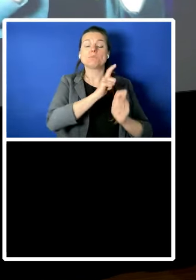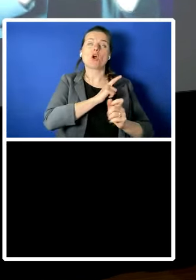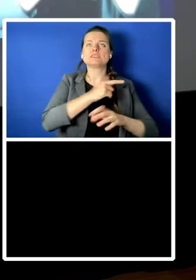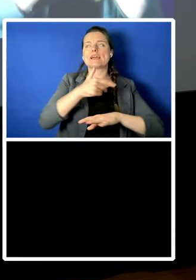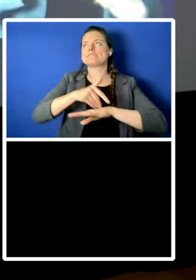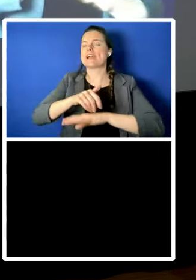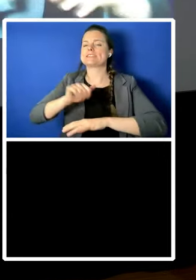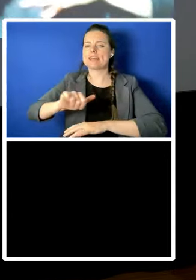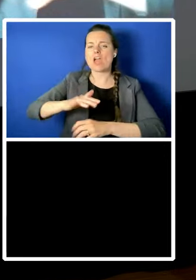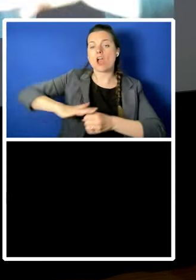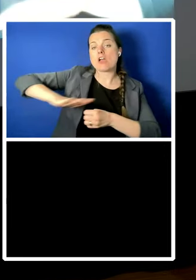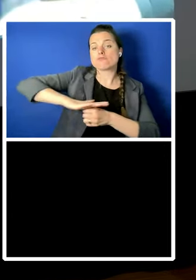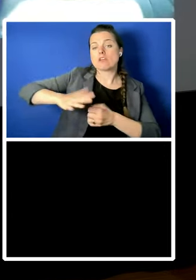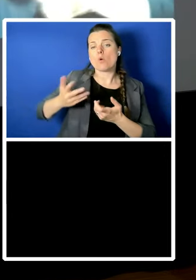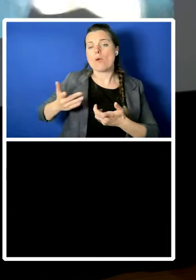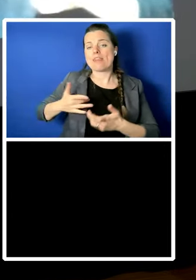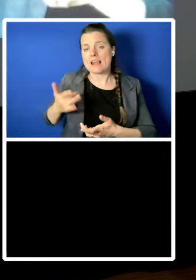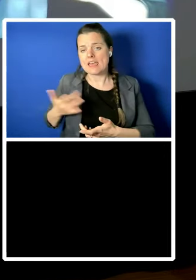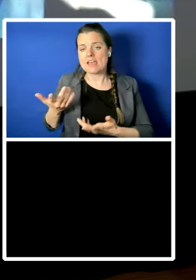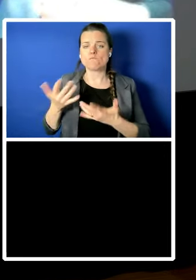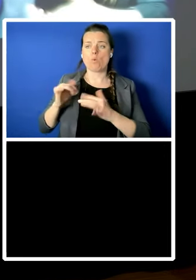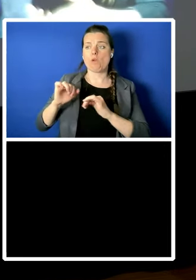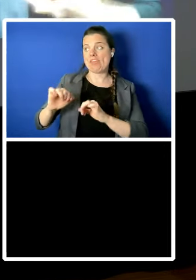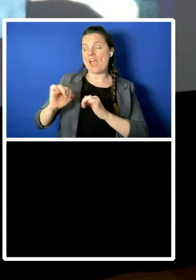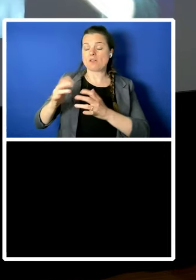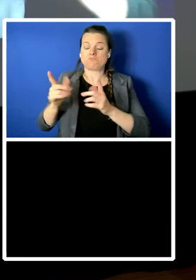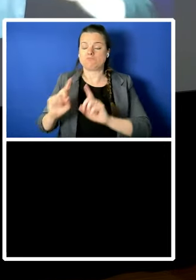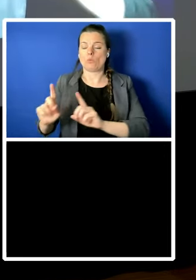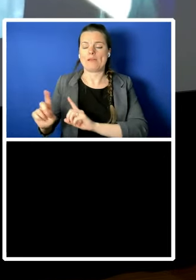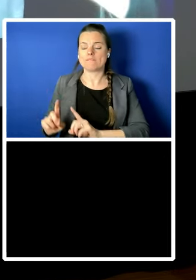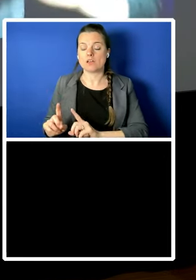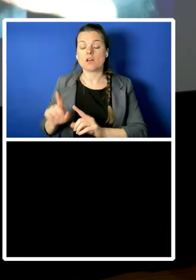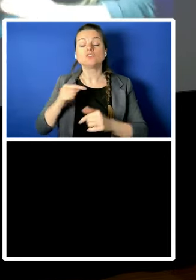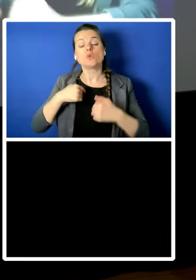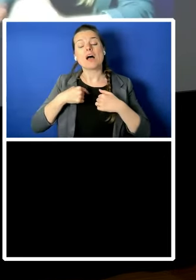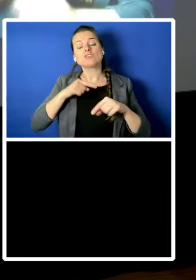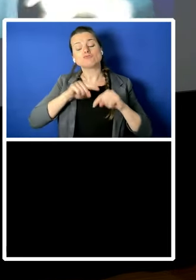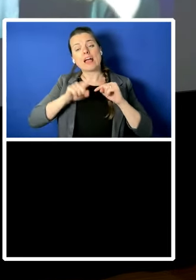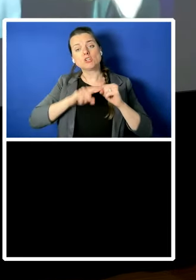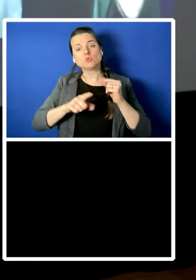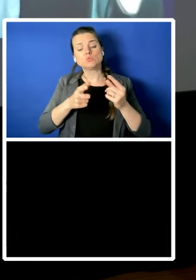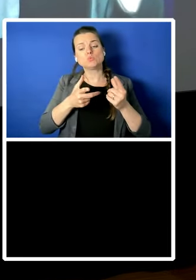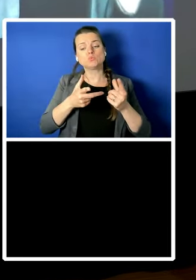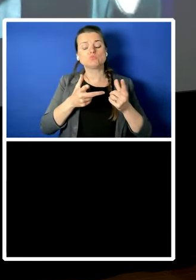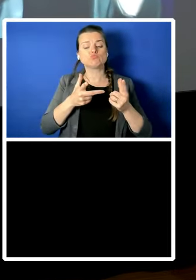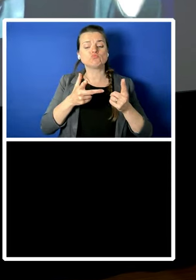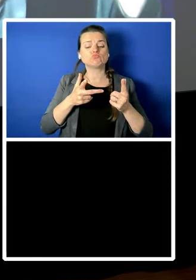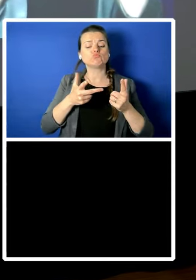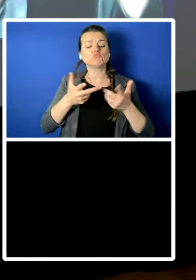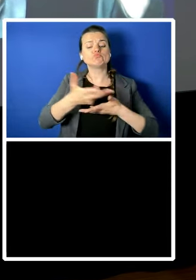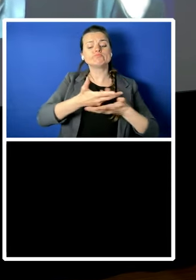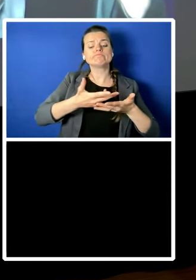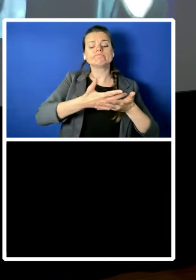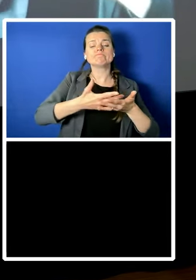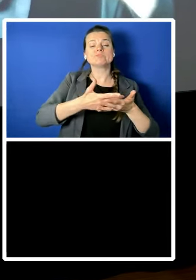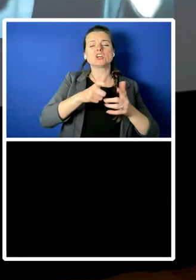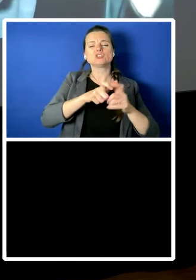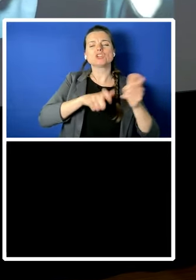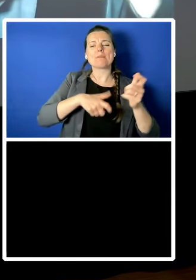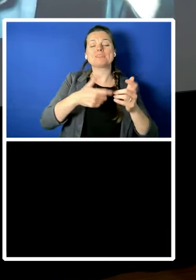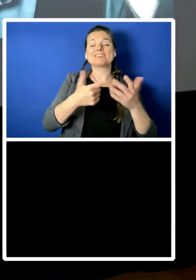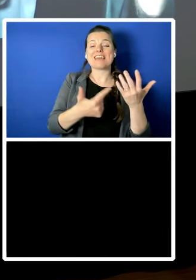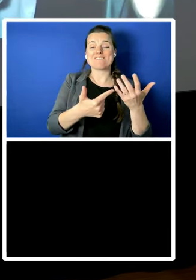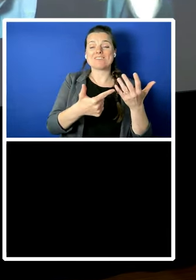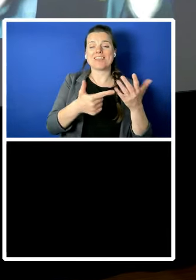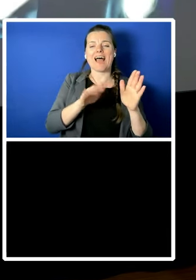um and i i do try and address um chapter seven to people who are even skeptical about climate